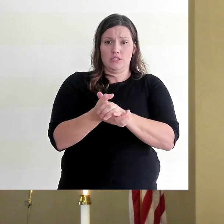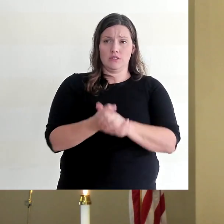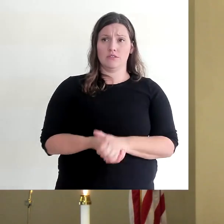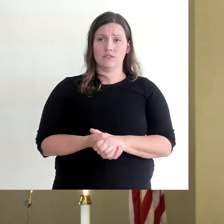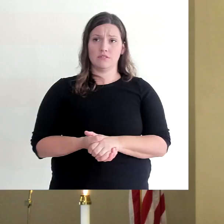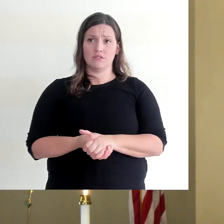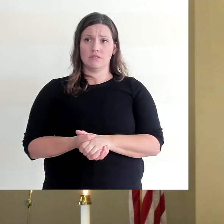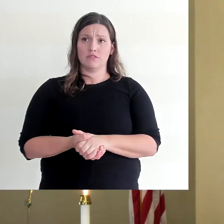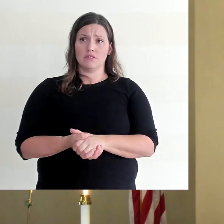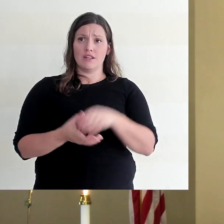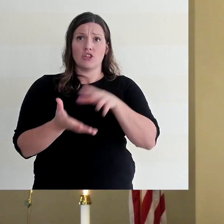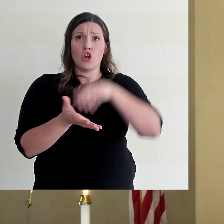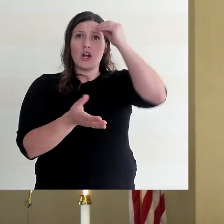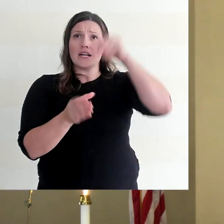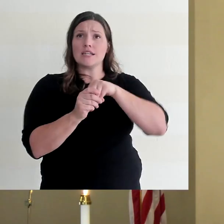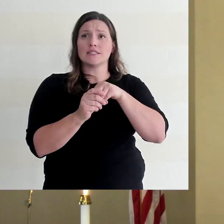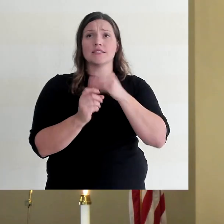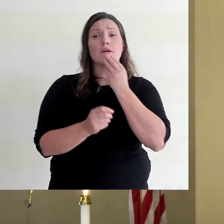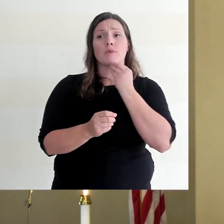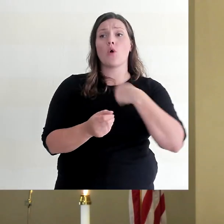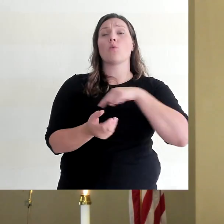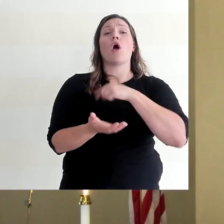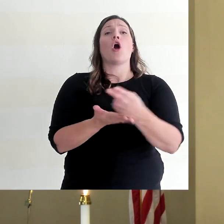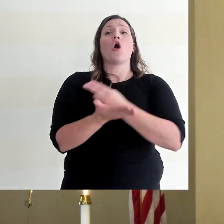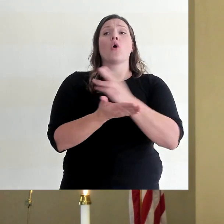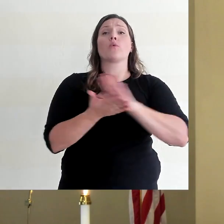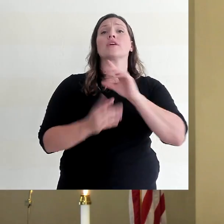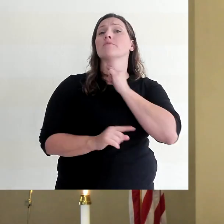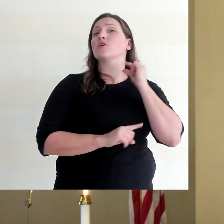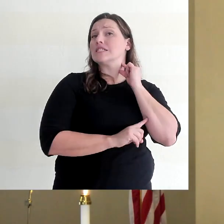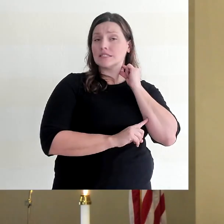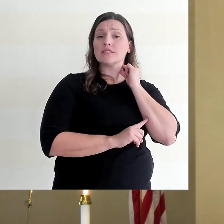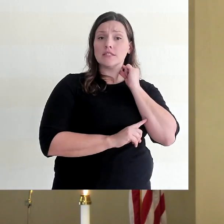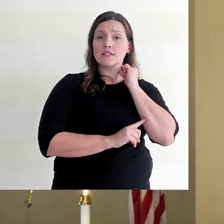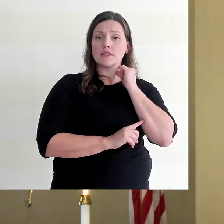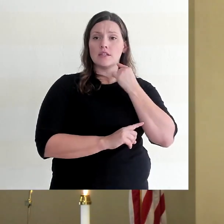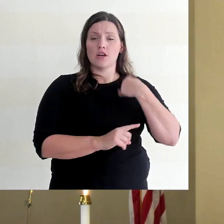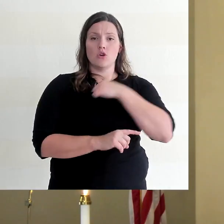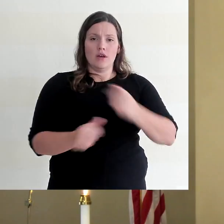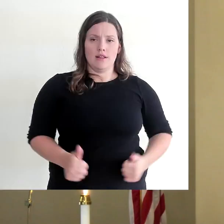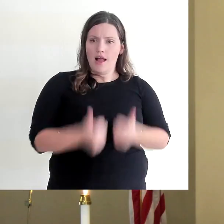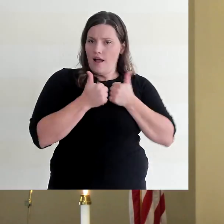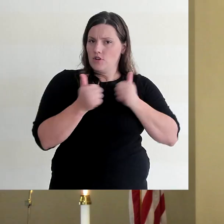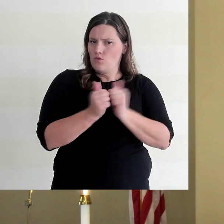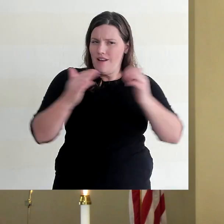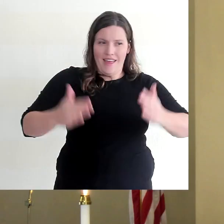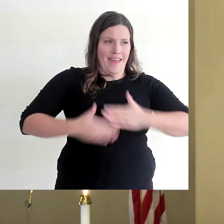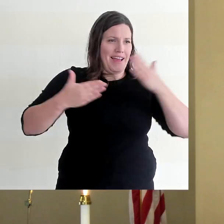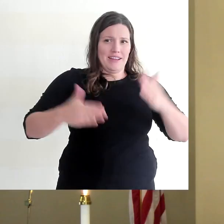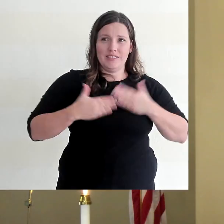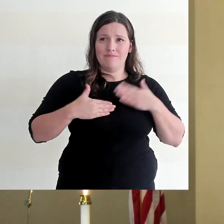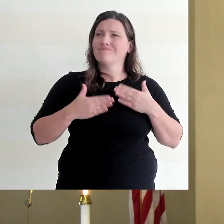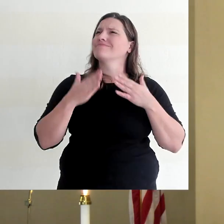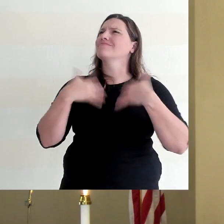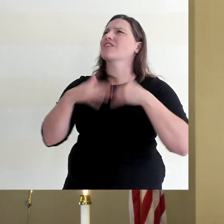We learn in Hebrews that since we are holy priests, sanctified and set apart, that we live with contentment, that we